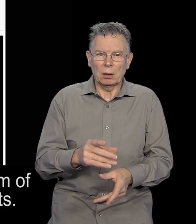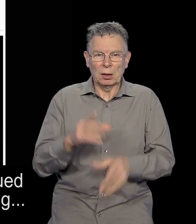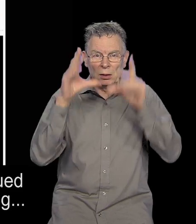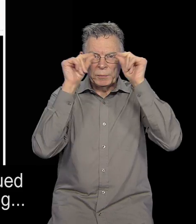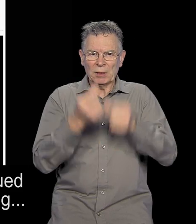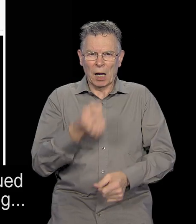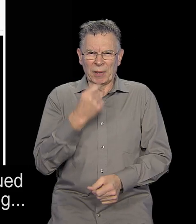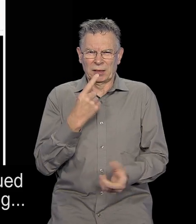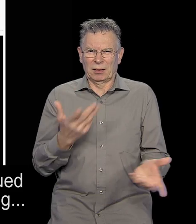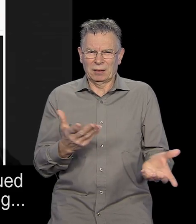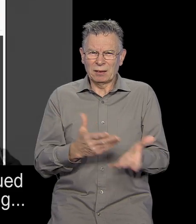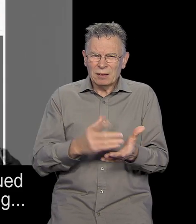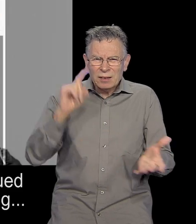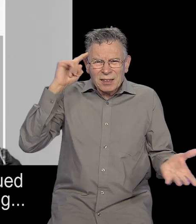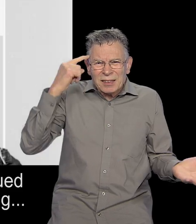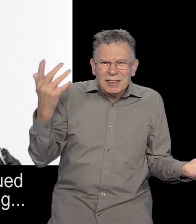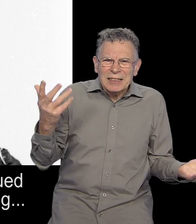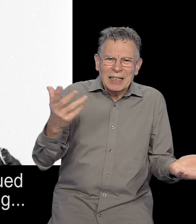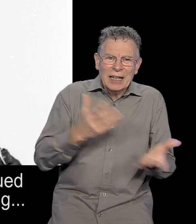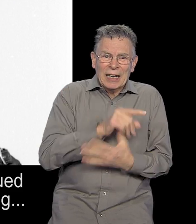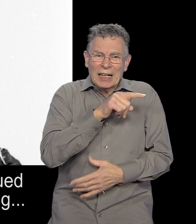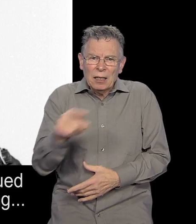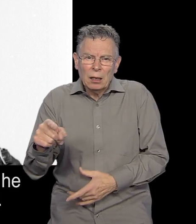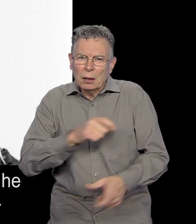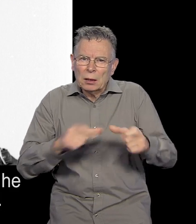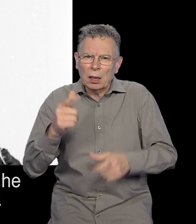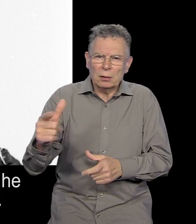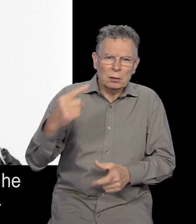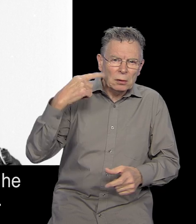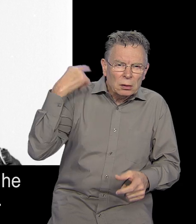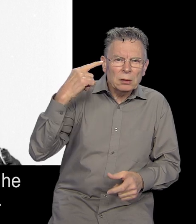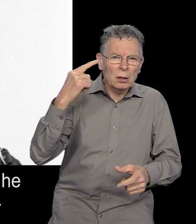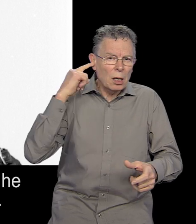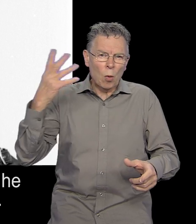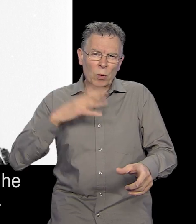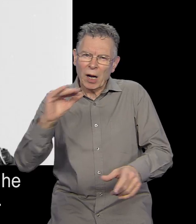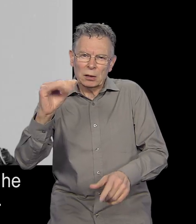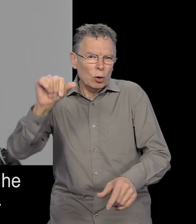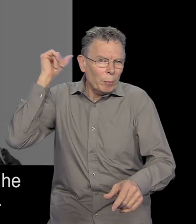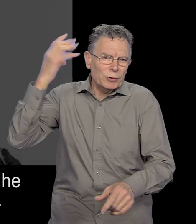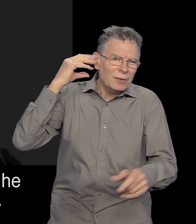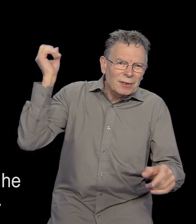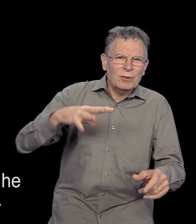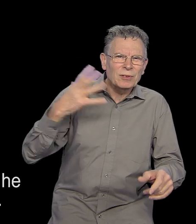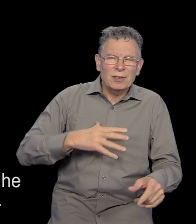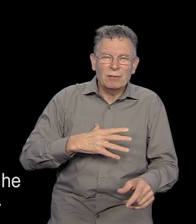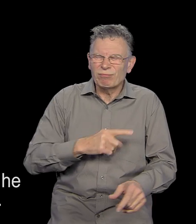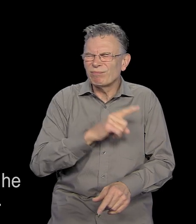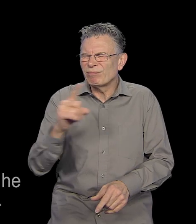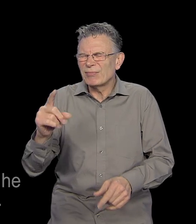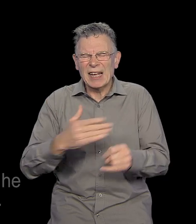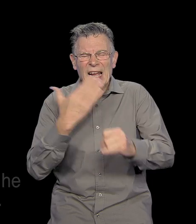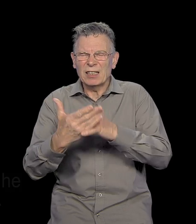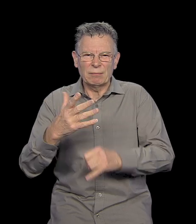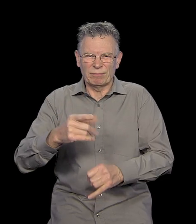The maddening ringing continued, and he even considered getting his auditory nerve cut before he eventually took his own life.